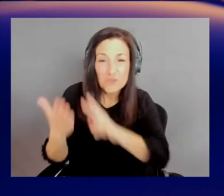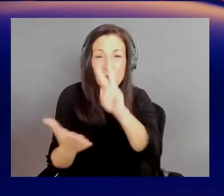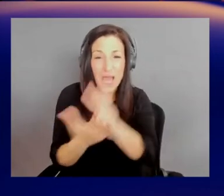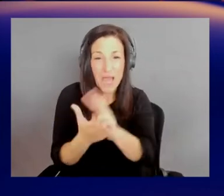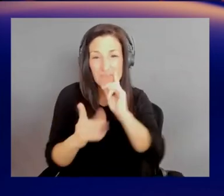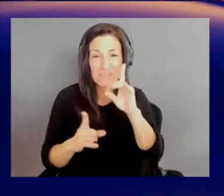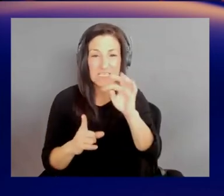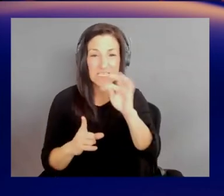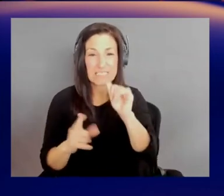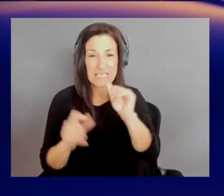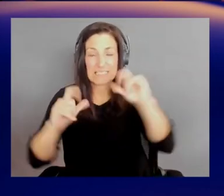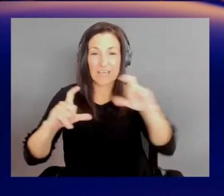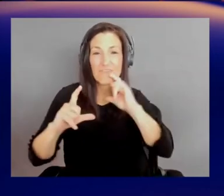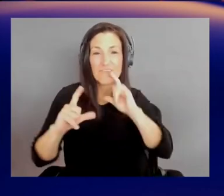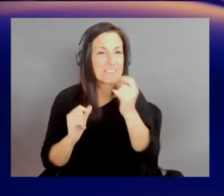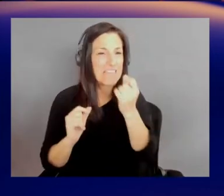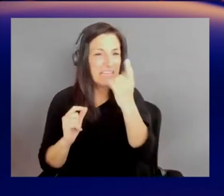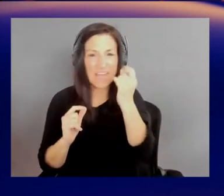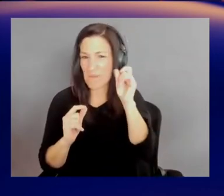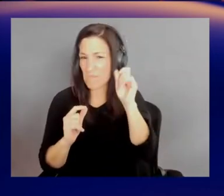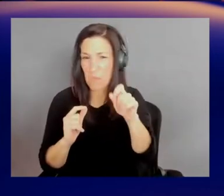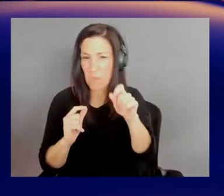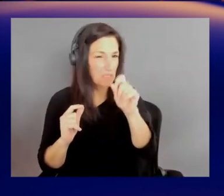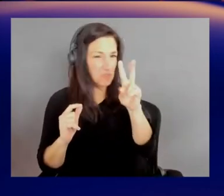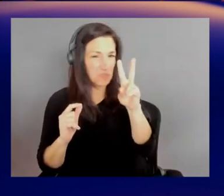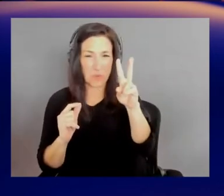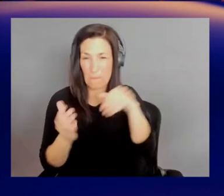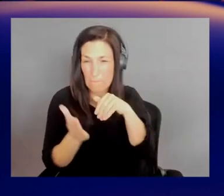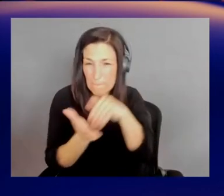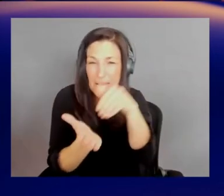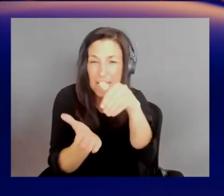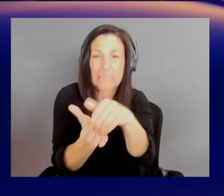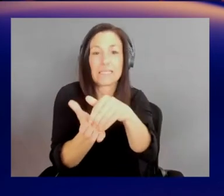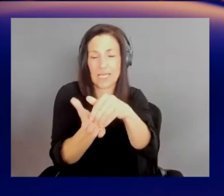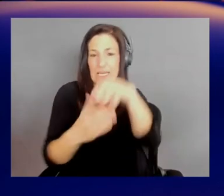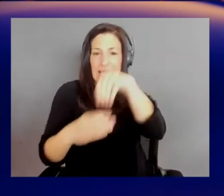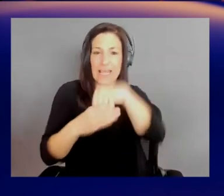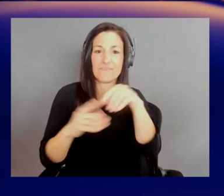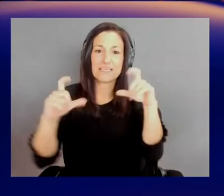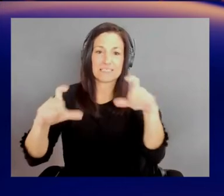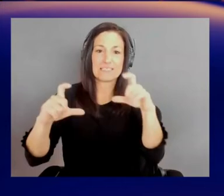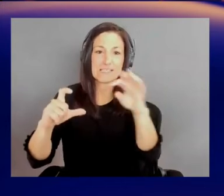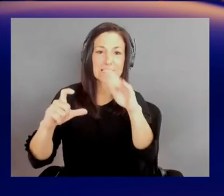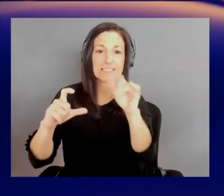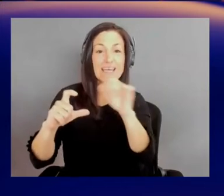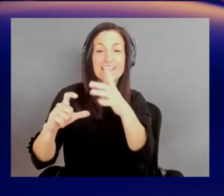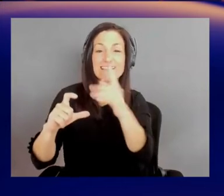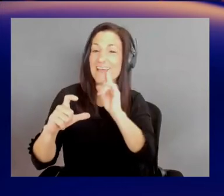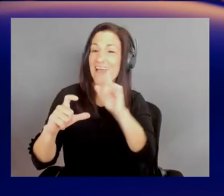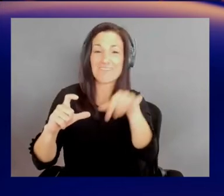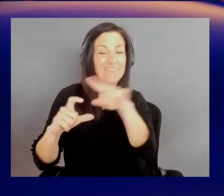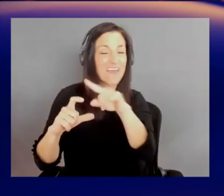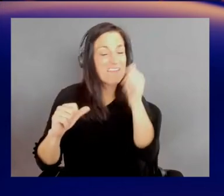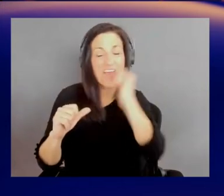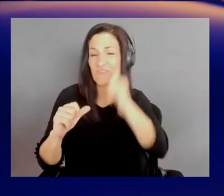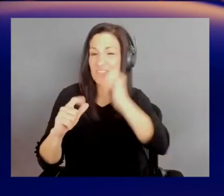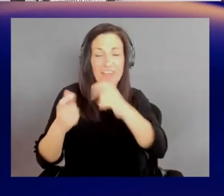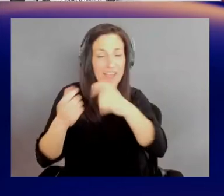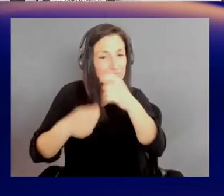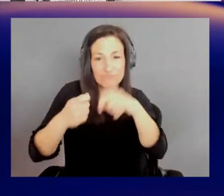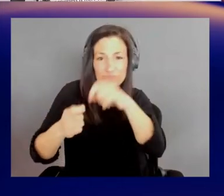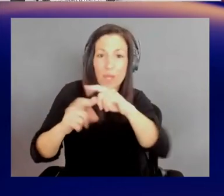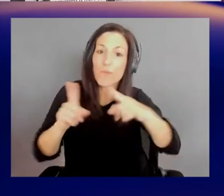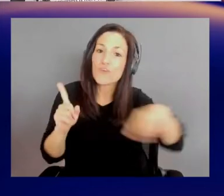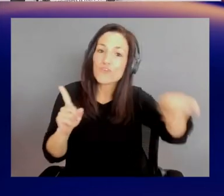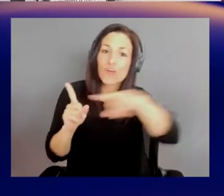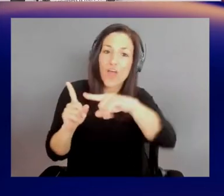in this particular data set that grows every day. But if you are familiar with the rabbit genomics field,